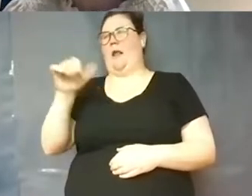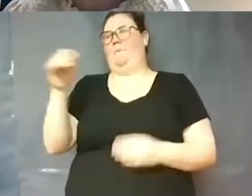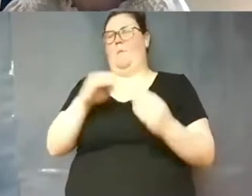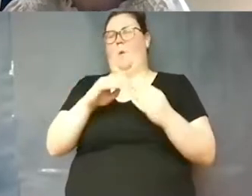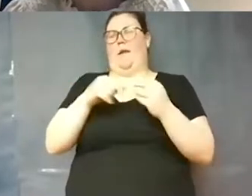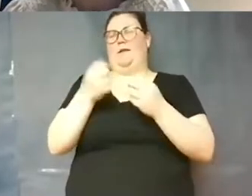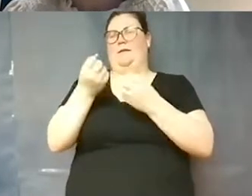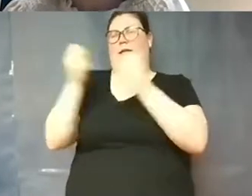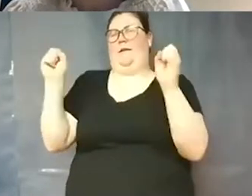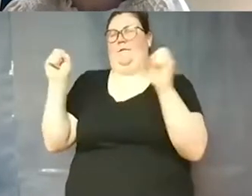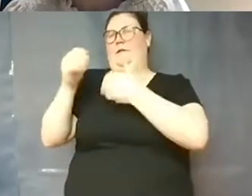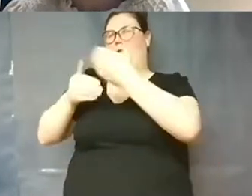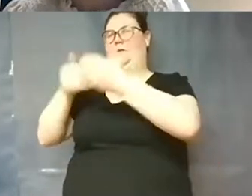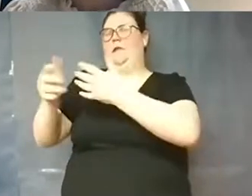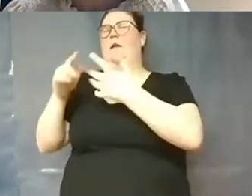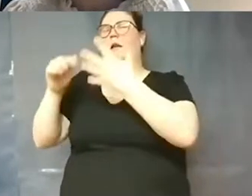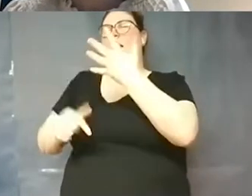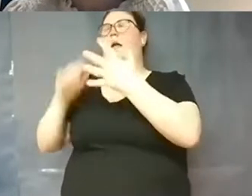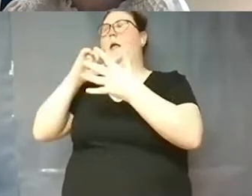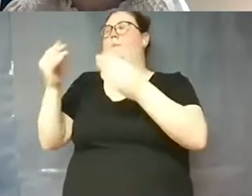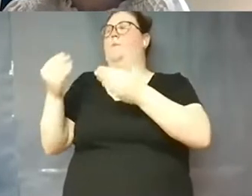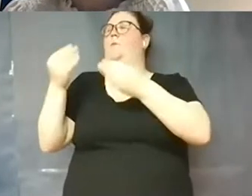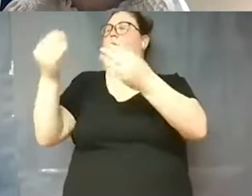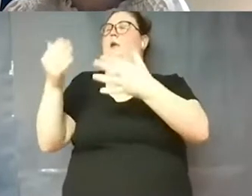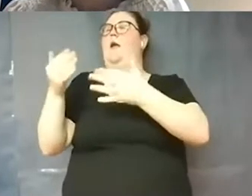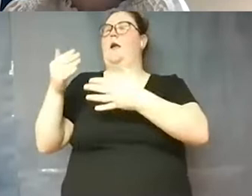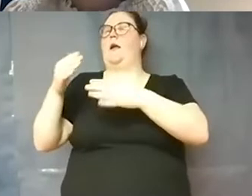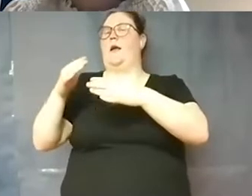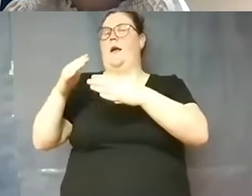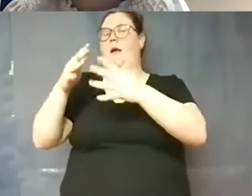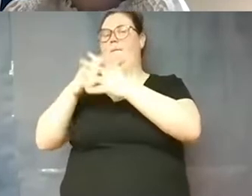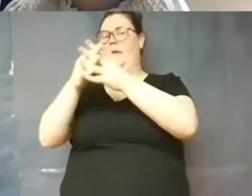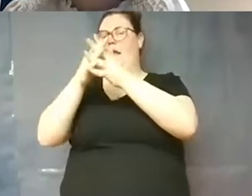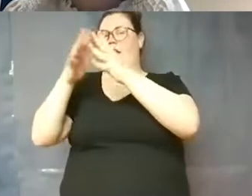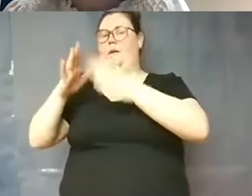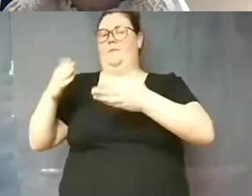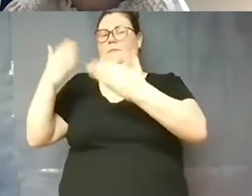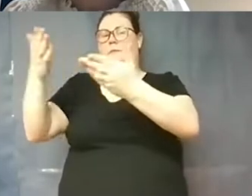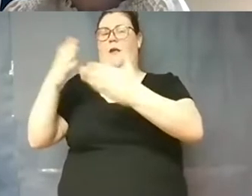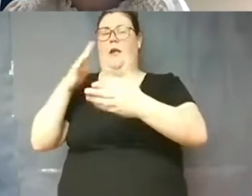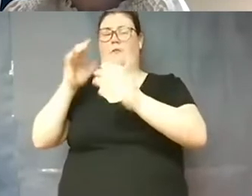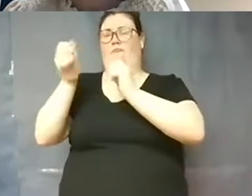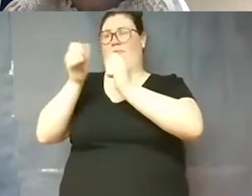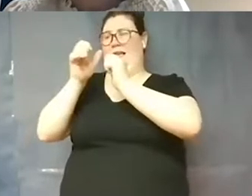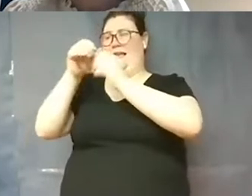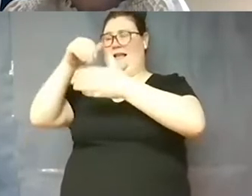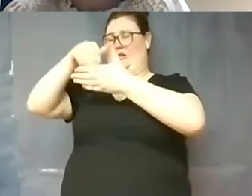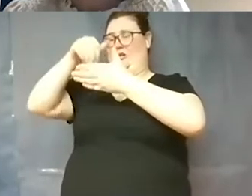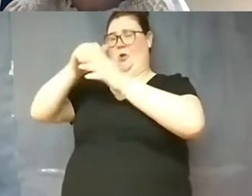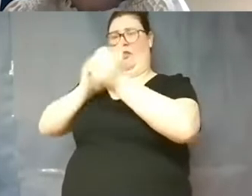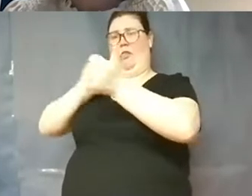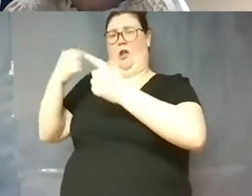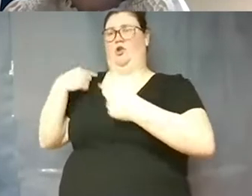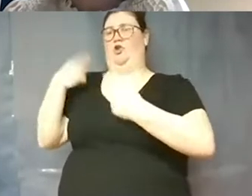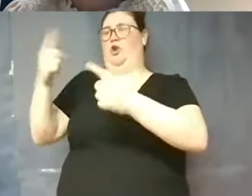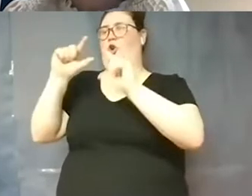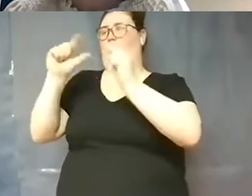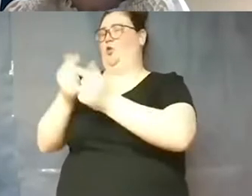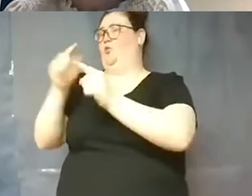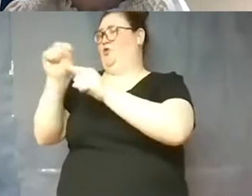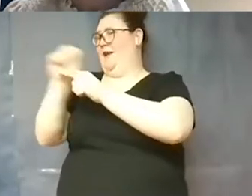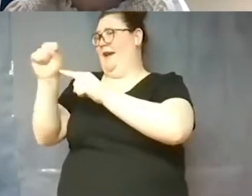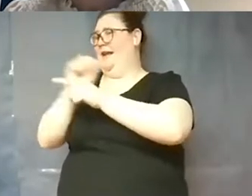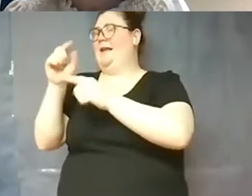american academy of pediatrics put out new guidelines recommending students participating in indoor sports wear face coverings during group training and